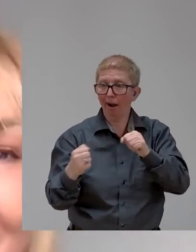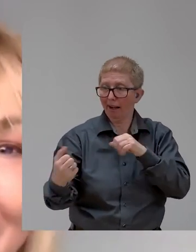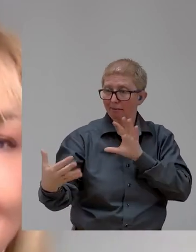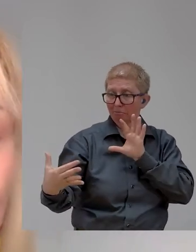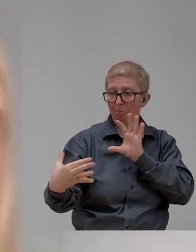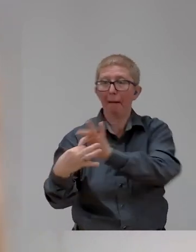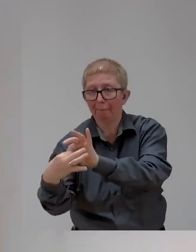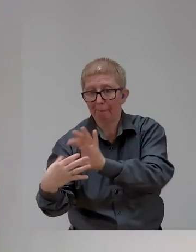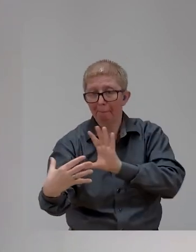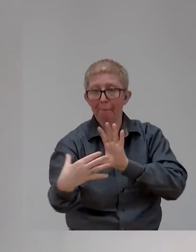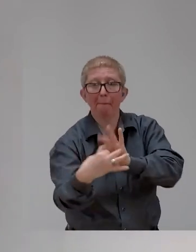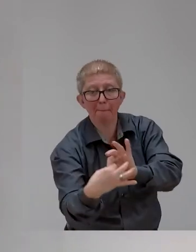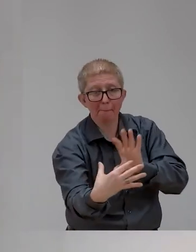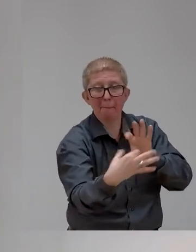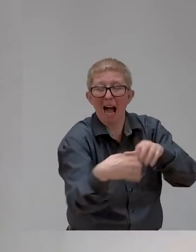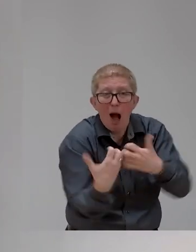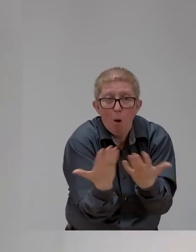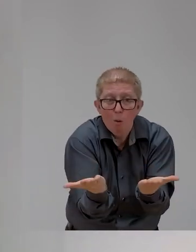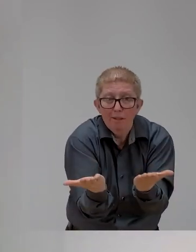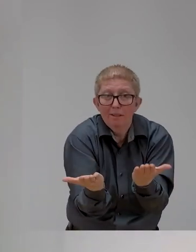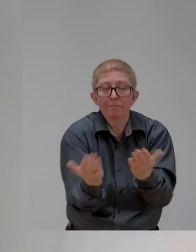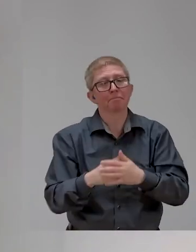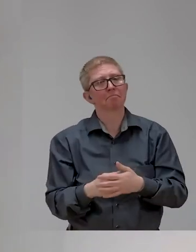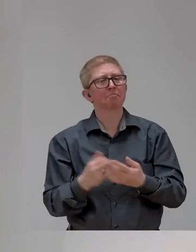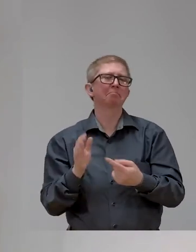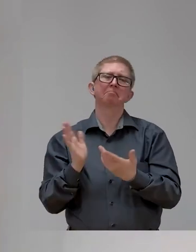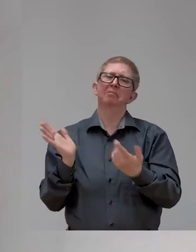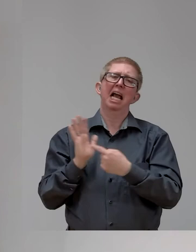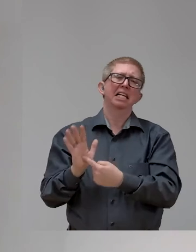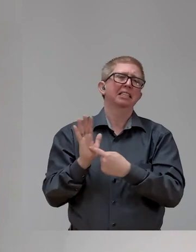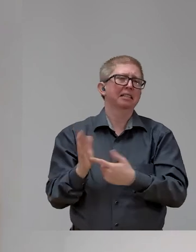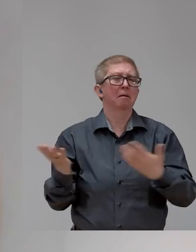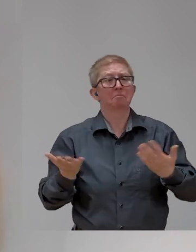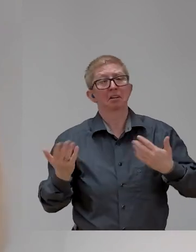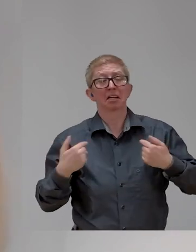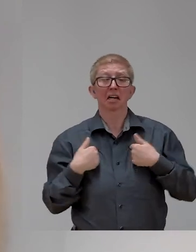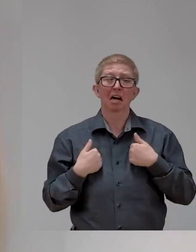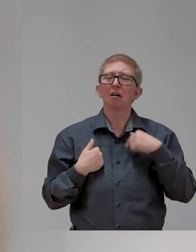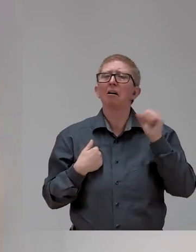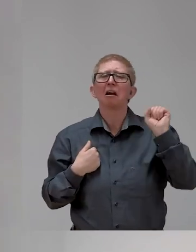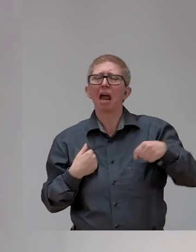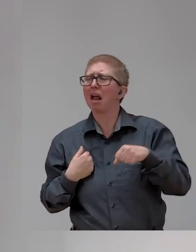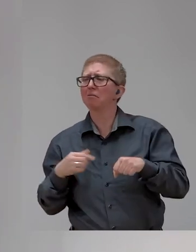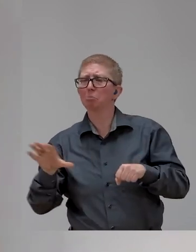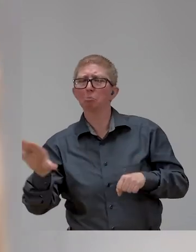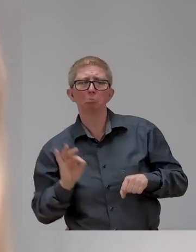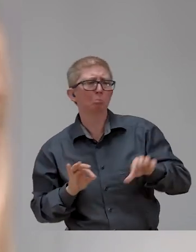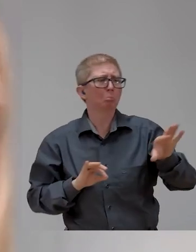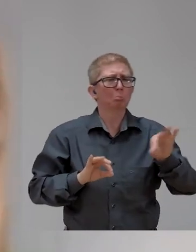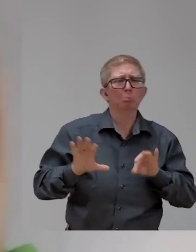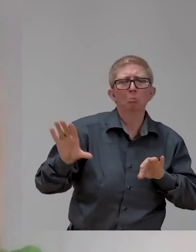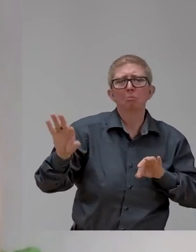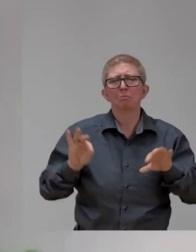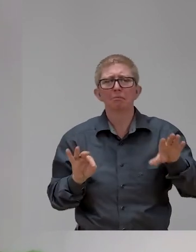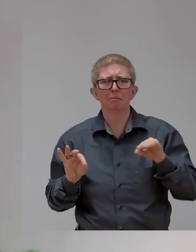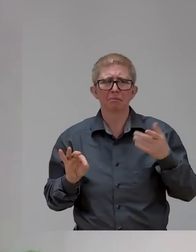choice, I'm going to give you an imagery. Have any of you ever swam in the sea, sort of near Greece,